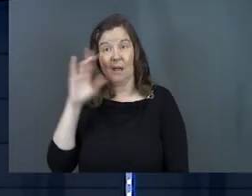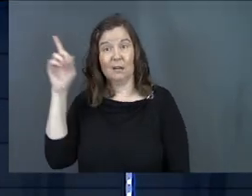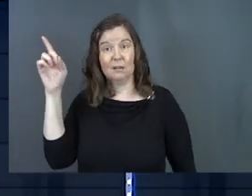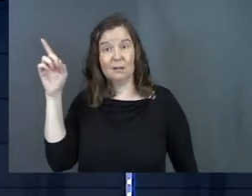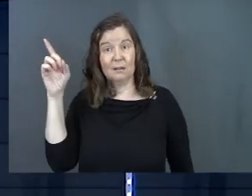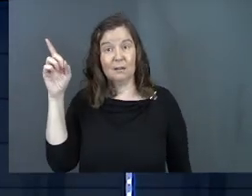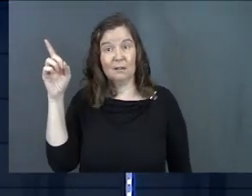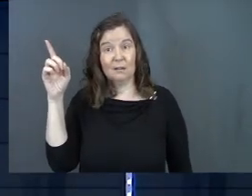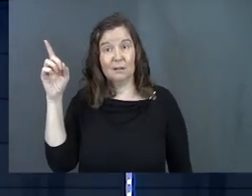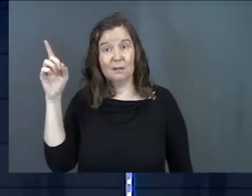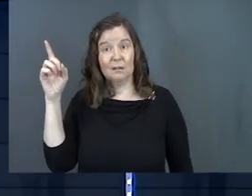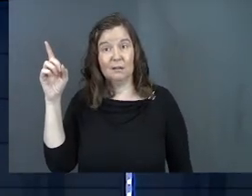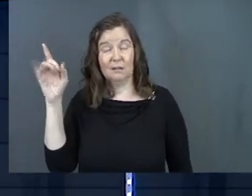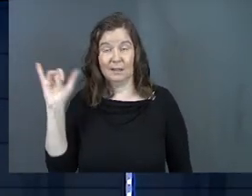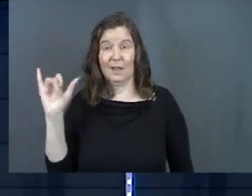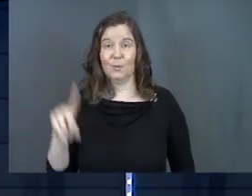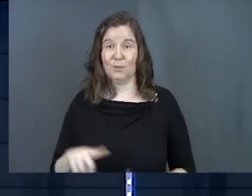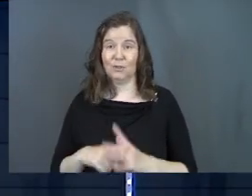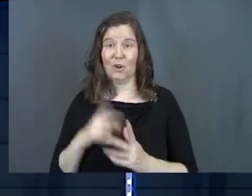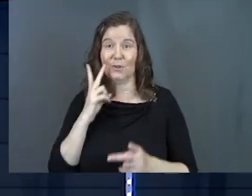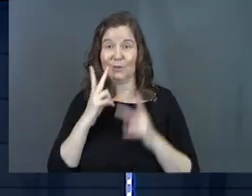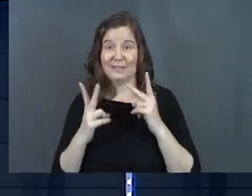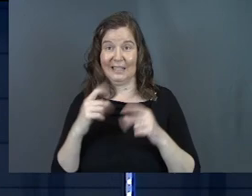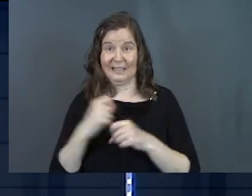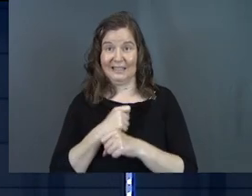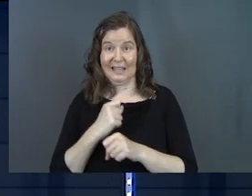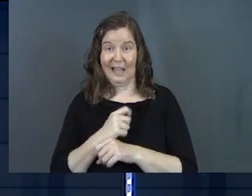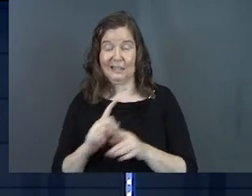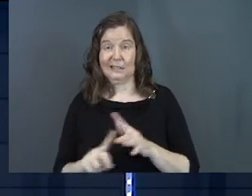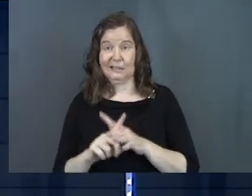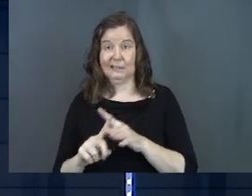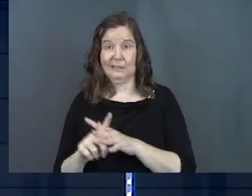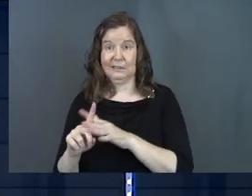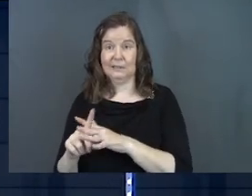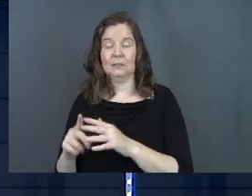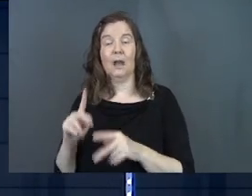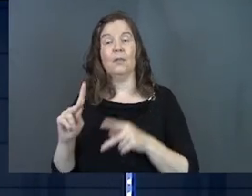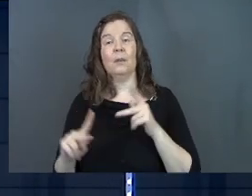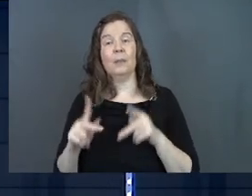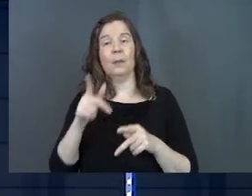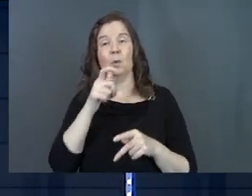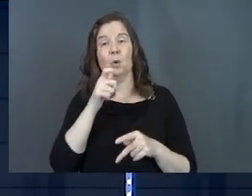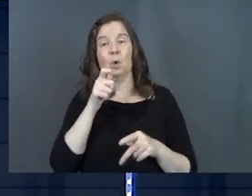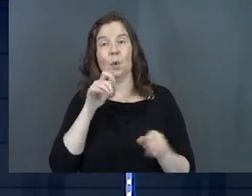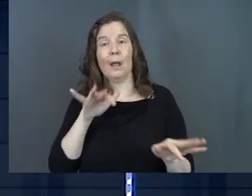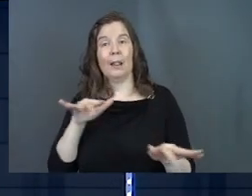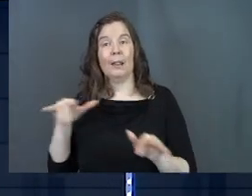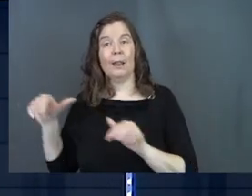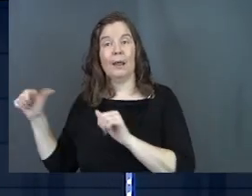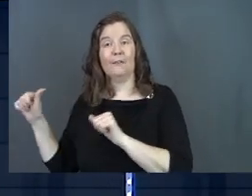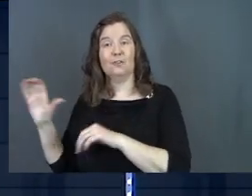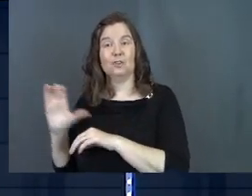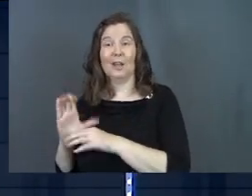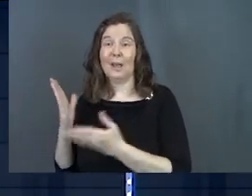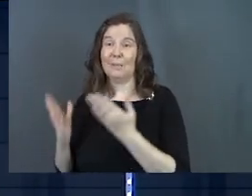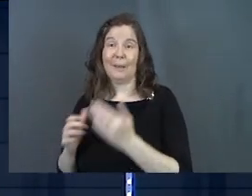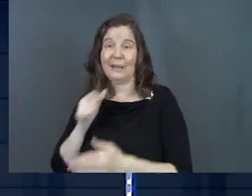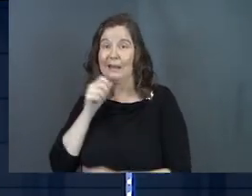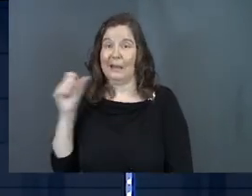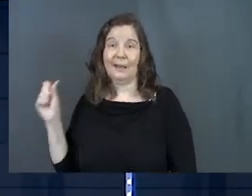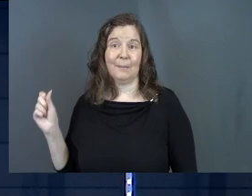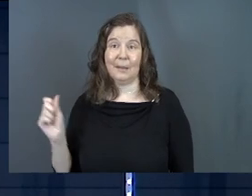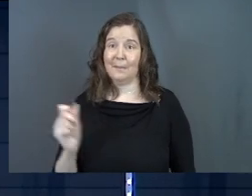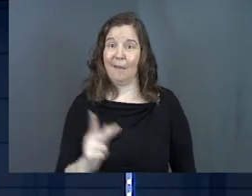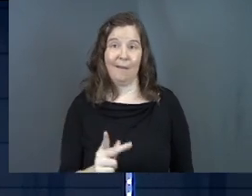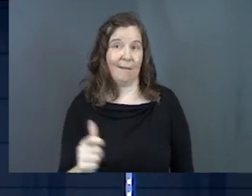God, like we're starting to see the stats come in right now. the people who have left church and are probably not